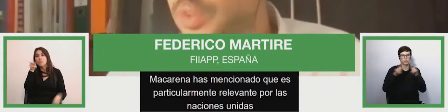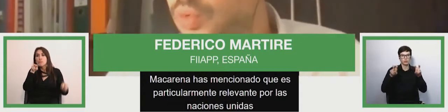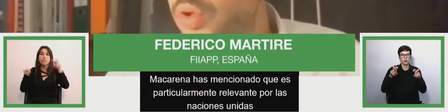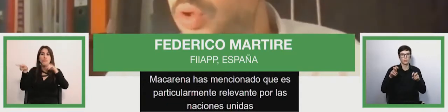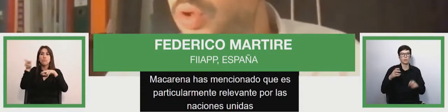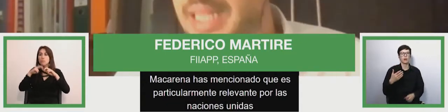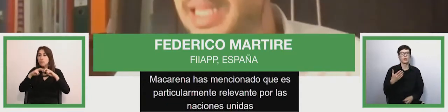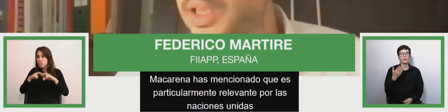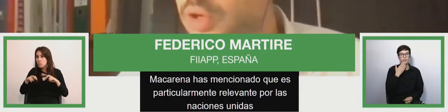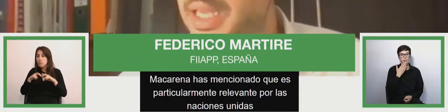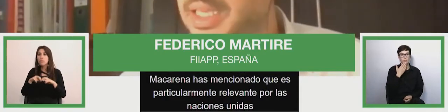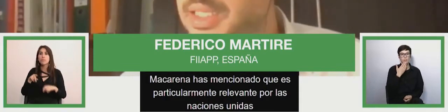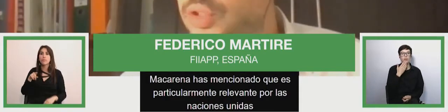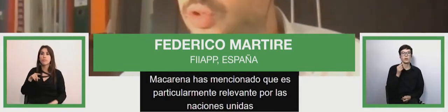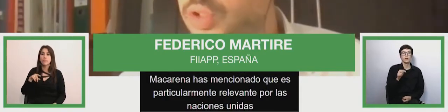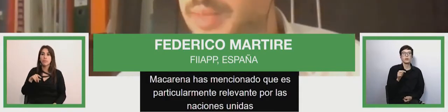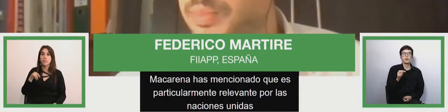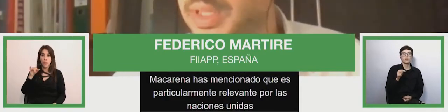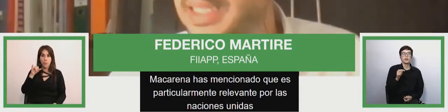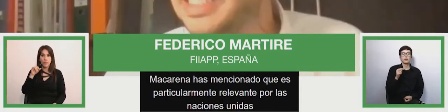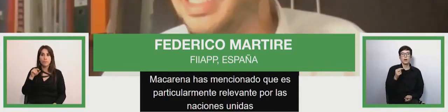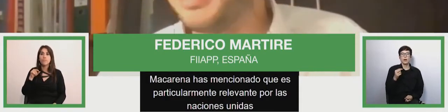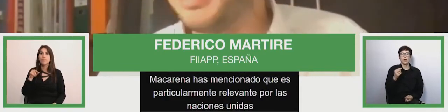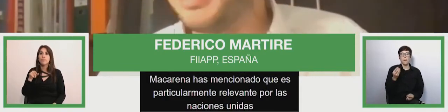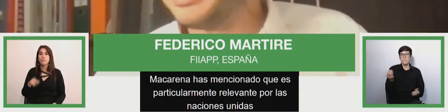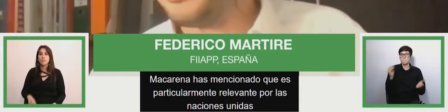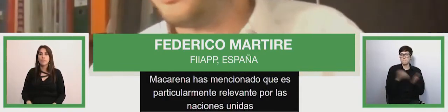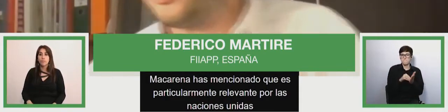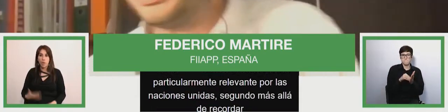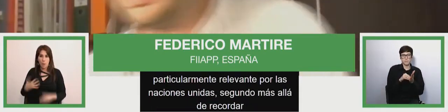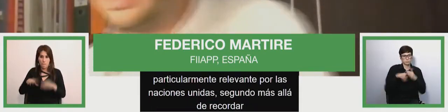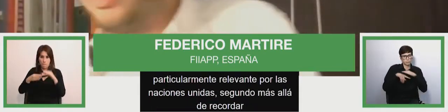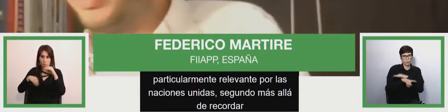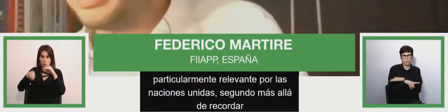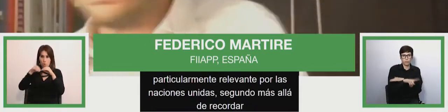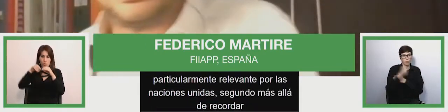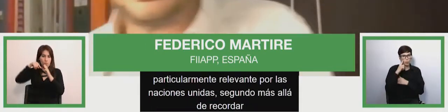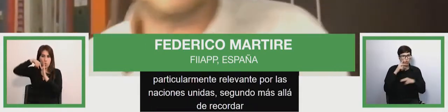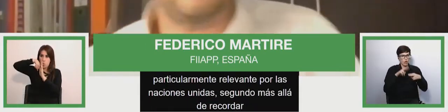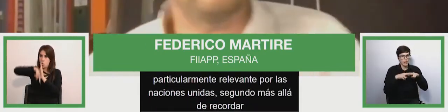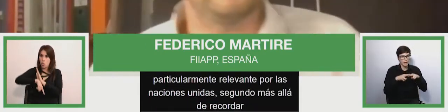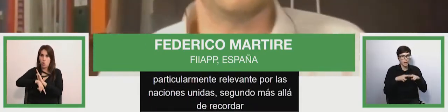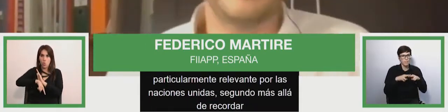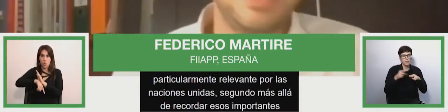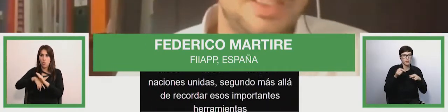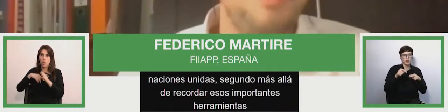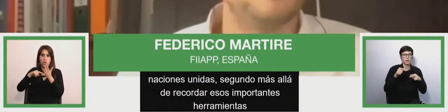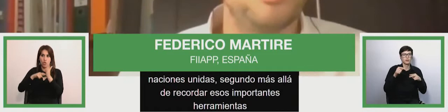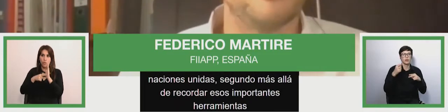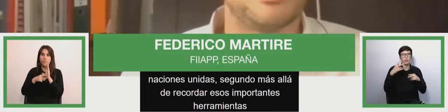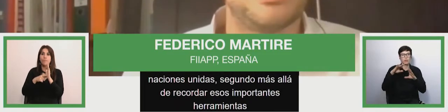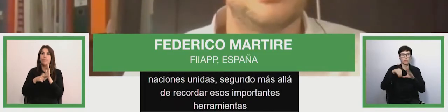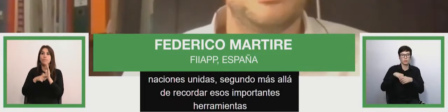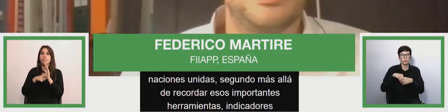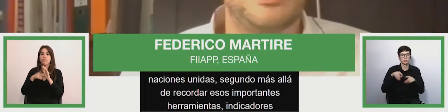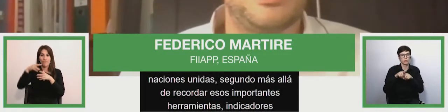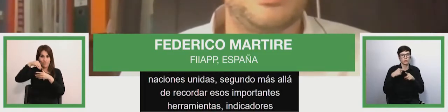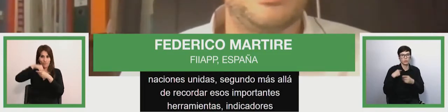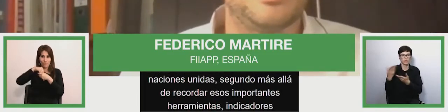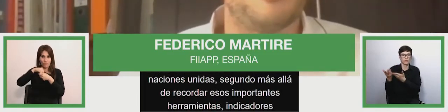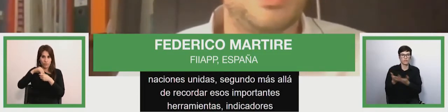second beyond the this going beyond these tools and indicators which i ask you to